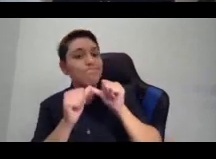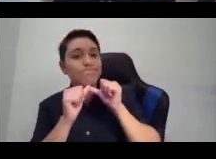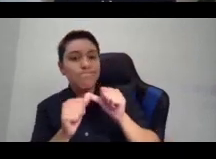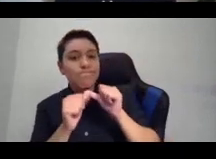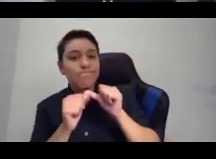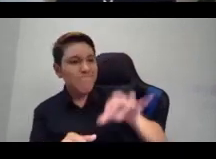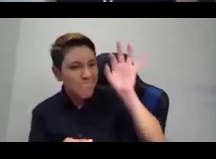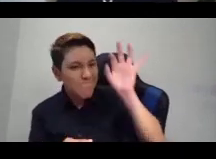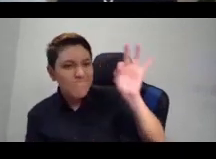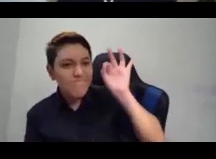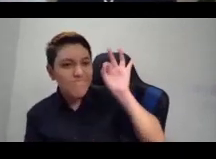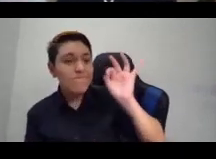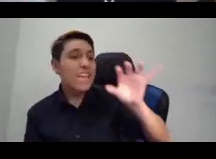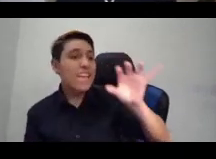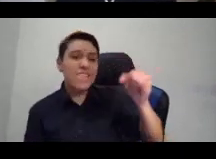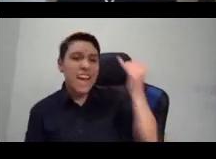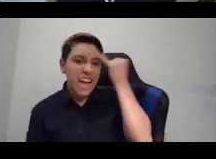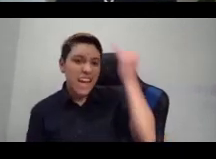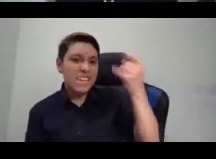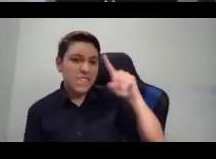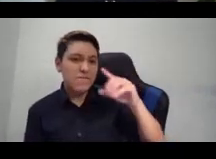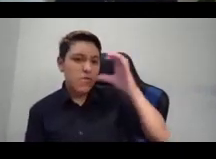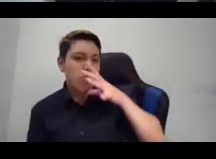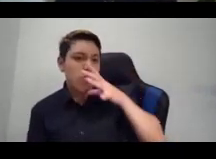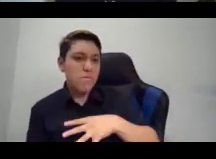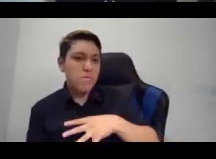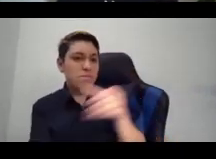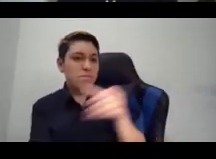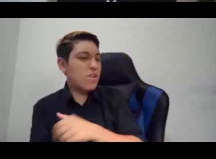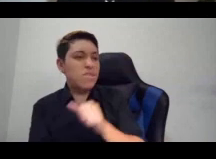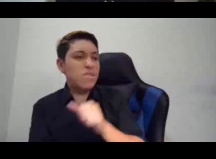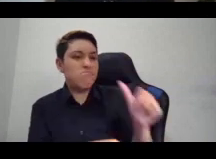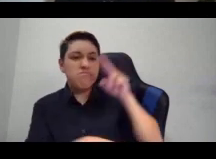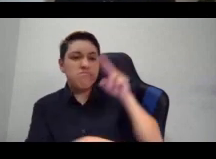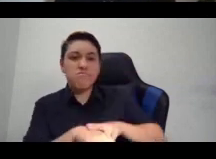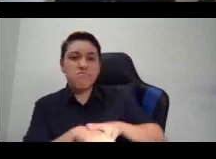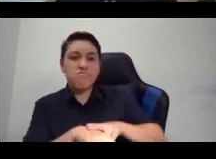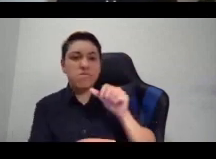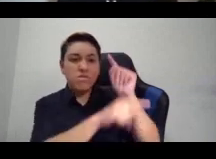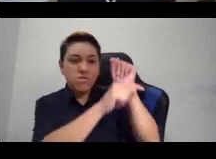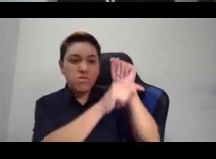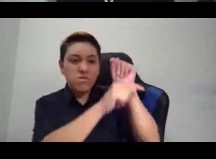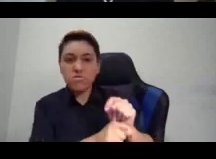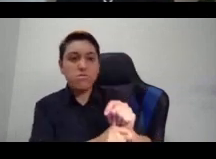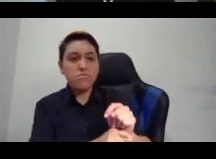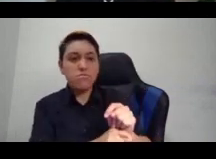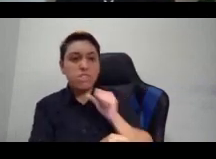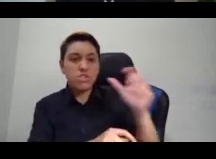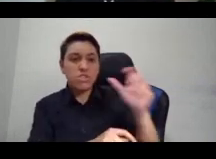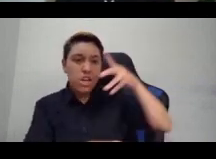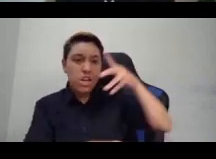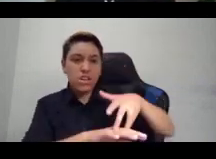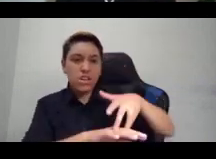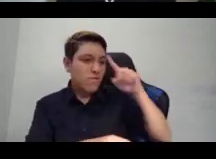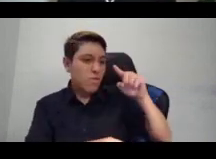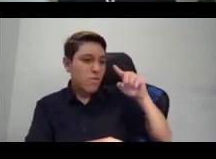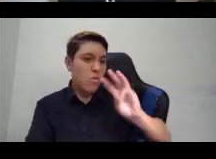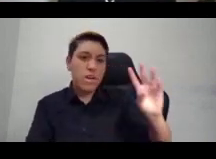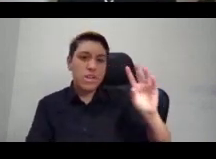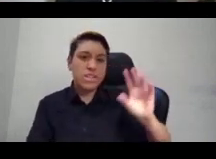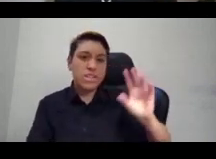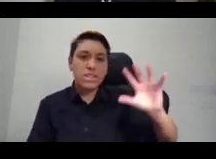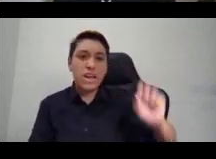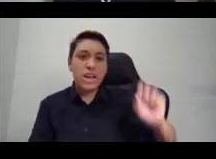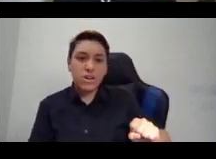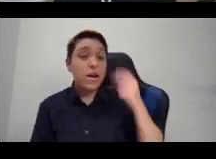power that she was naming were unnatural or untraditional or not indigenous to West Africa. Because